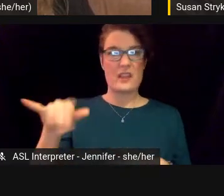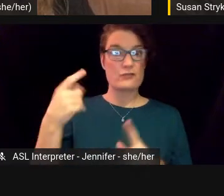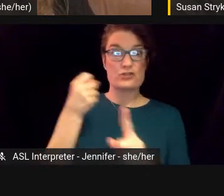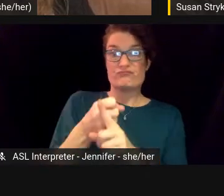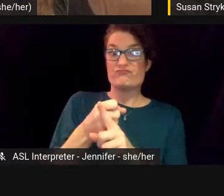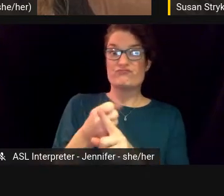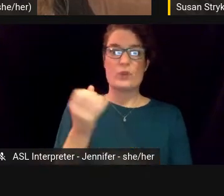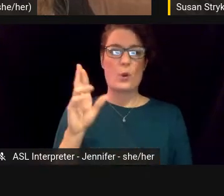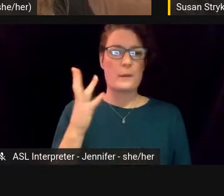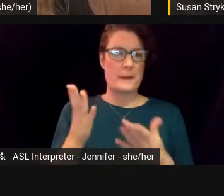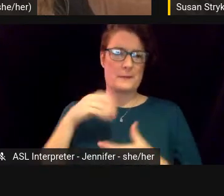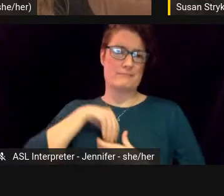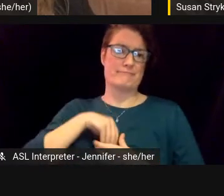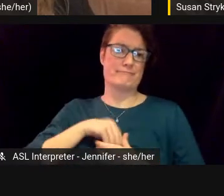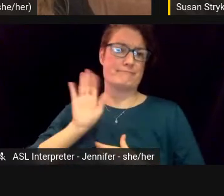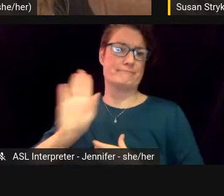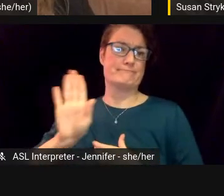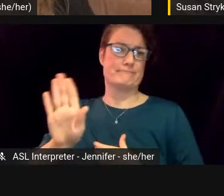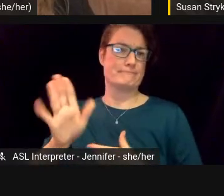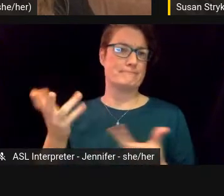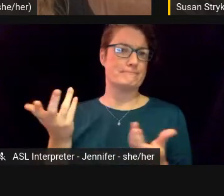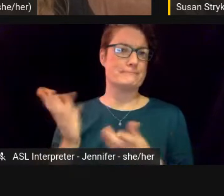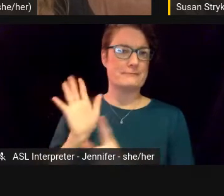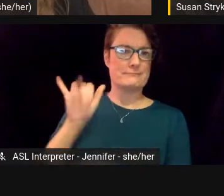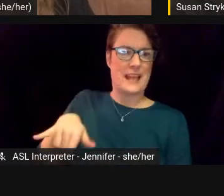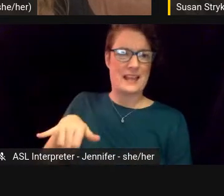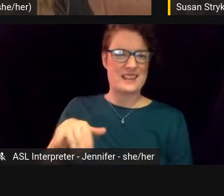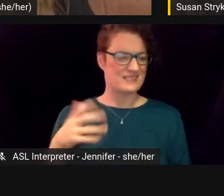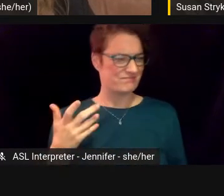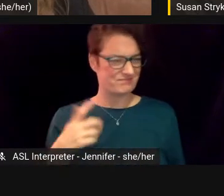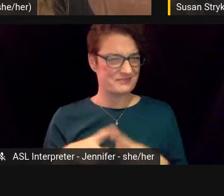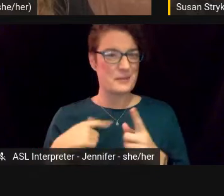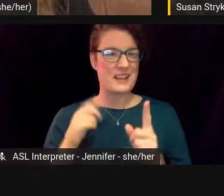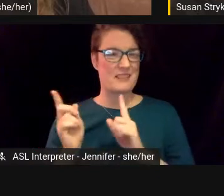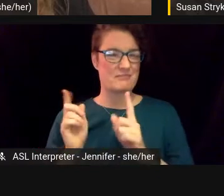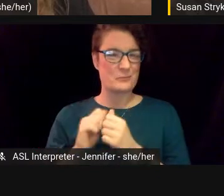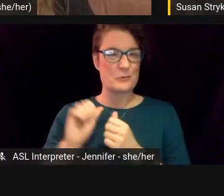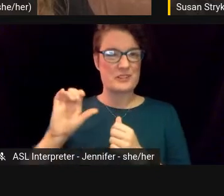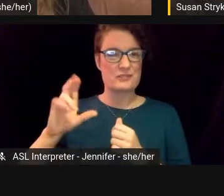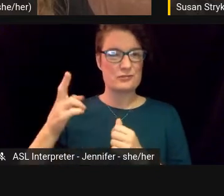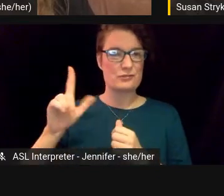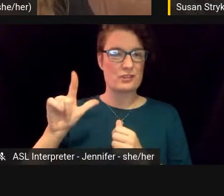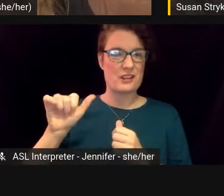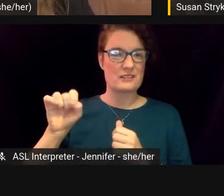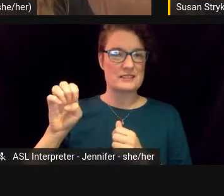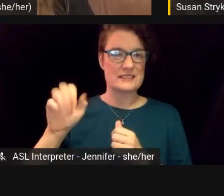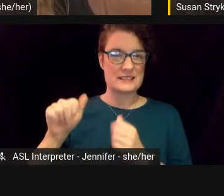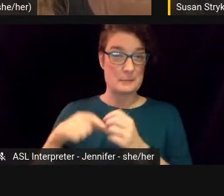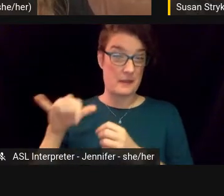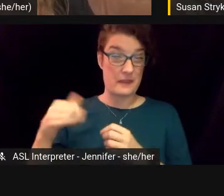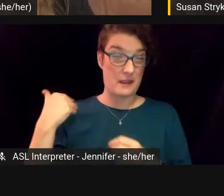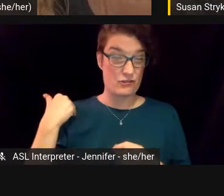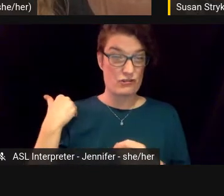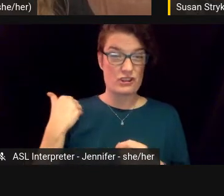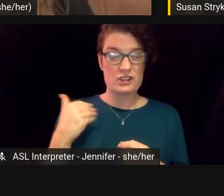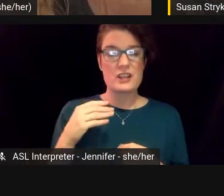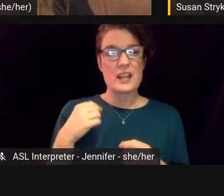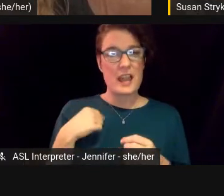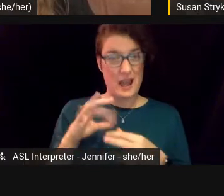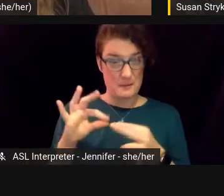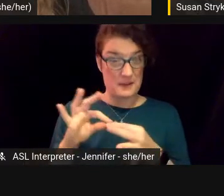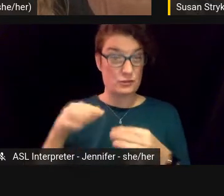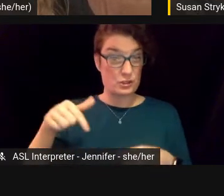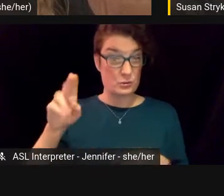like predisposed to do. But I was talking Chelsea about this earlier and I'm brought up that queer